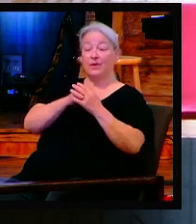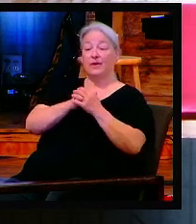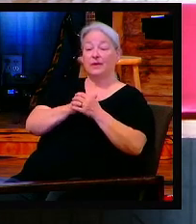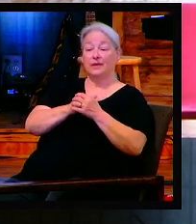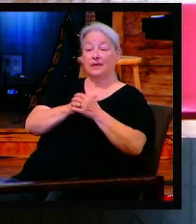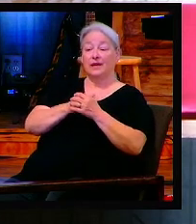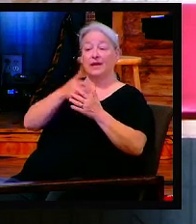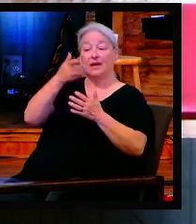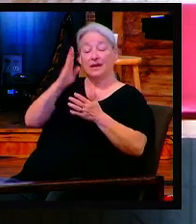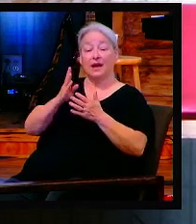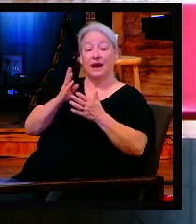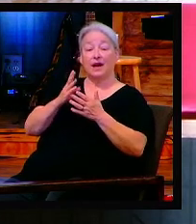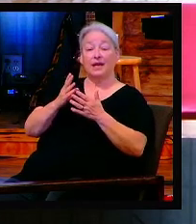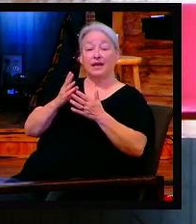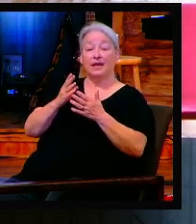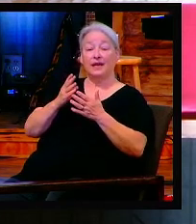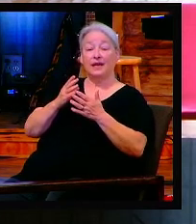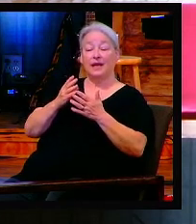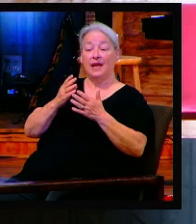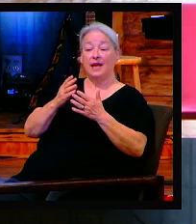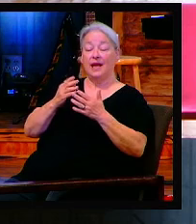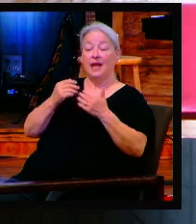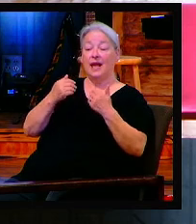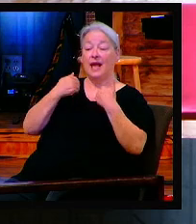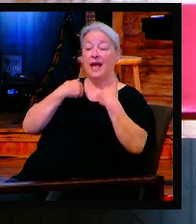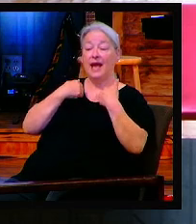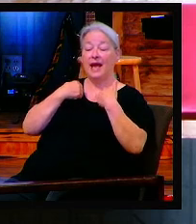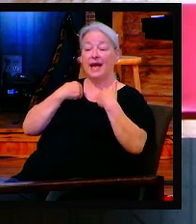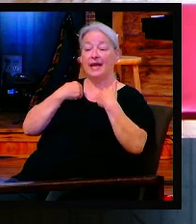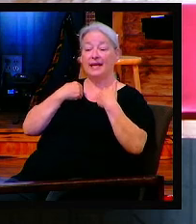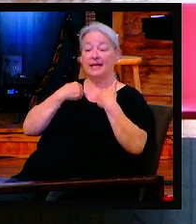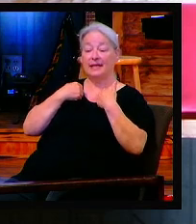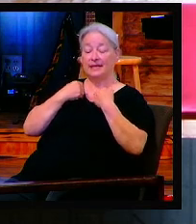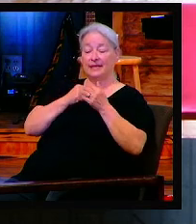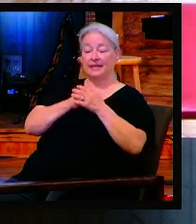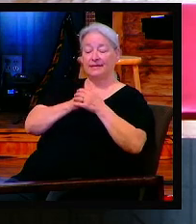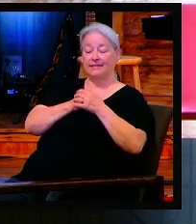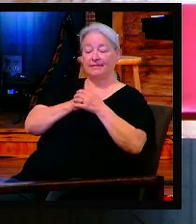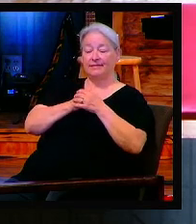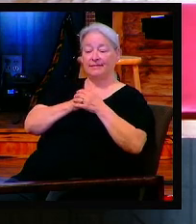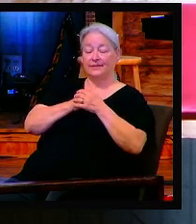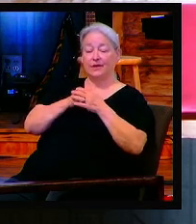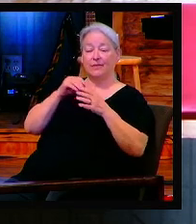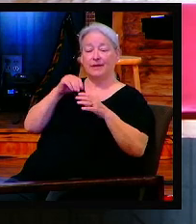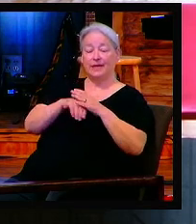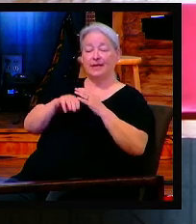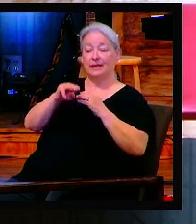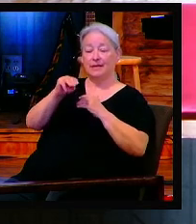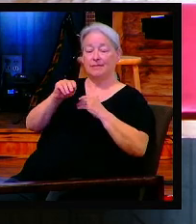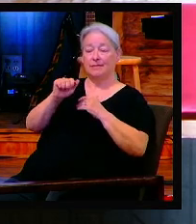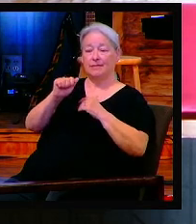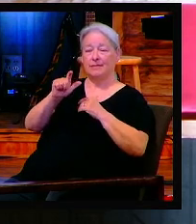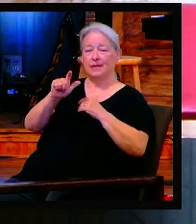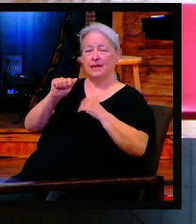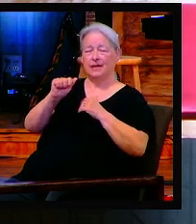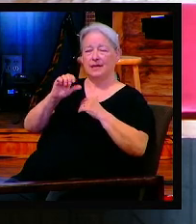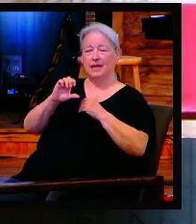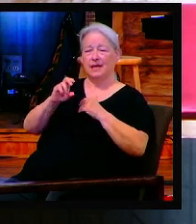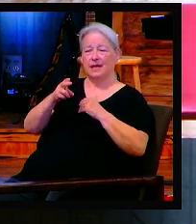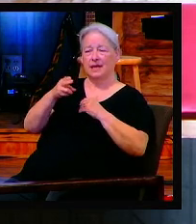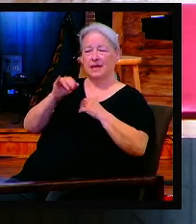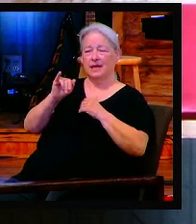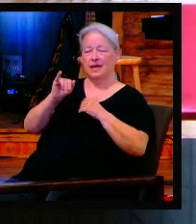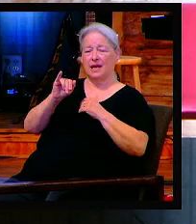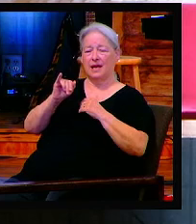than likely an angel write down in a book. Let's read Malachi chapter three, verse 16. The subtitle says a book of